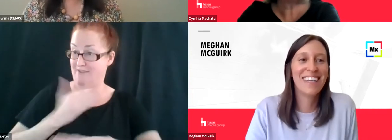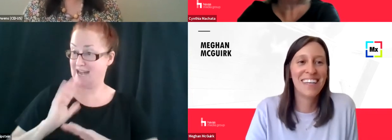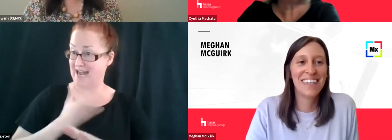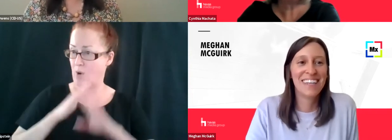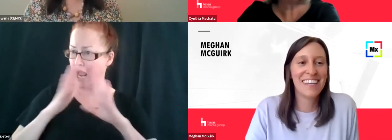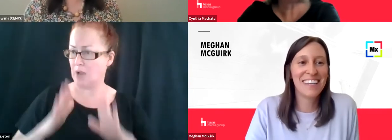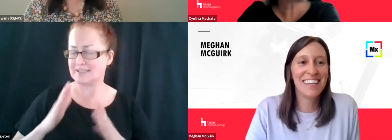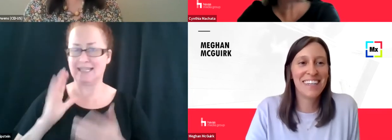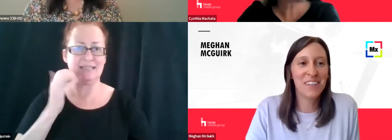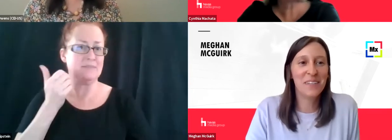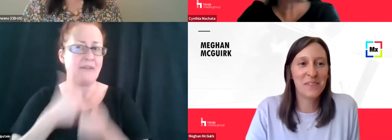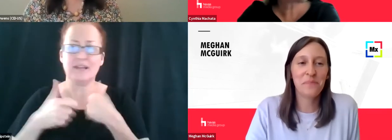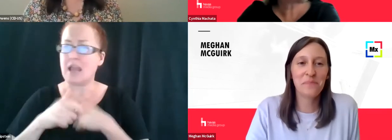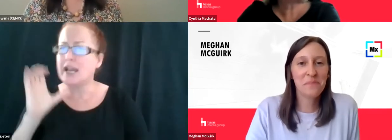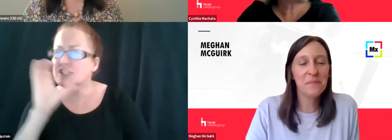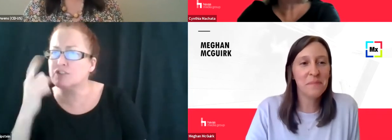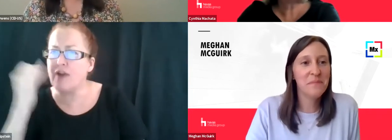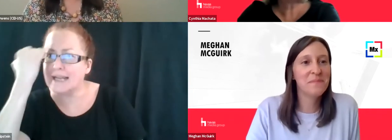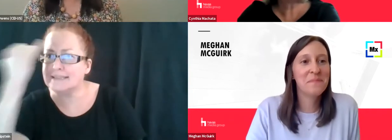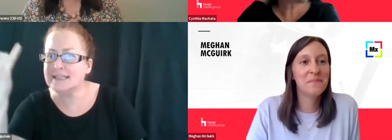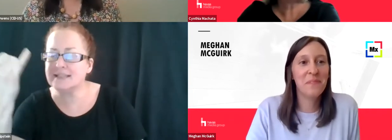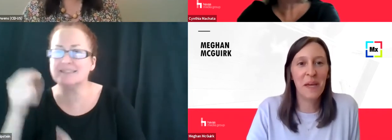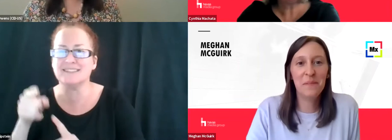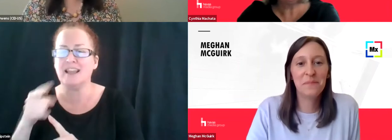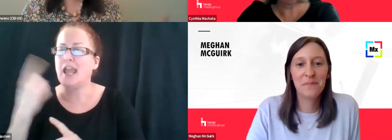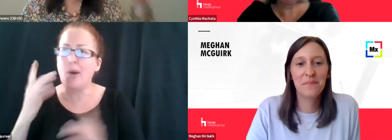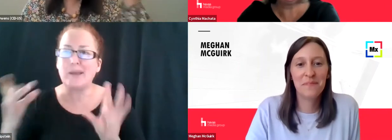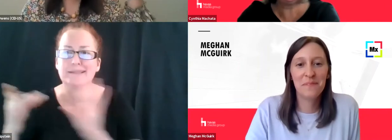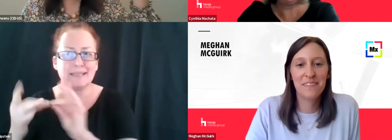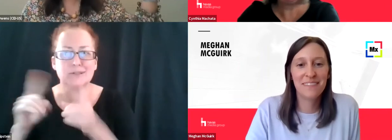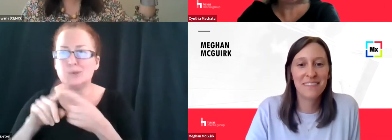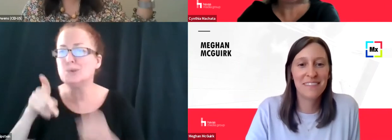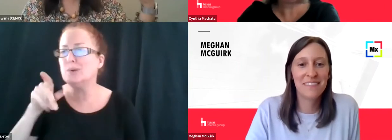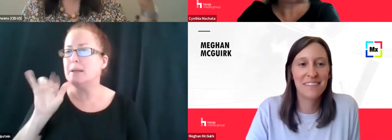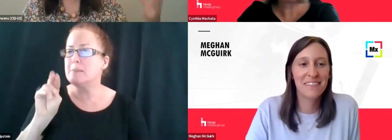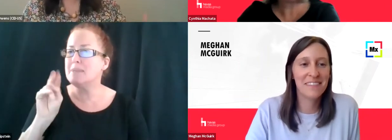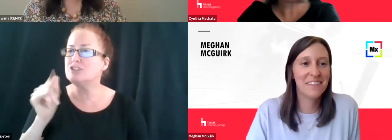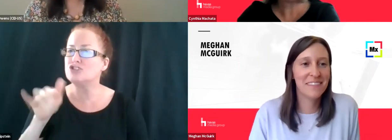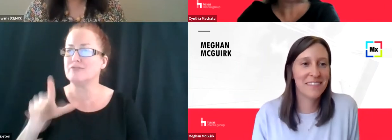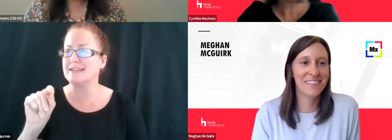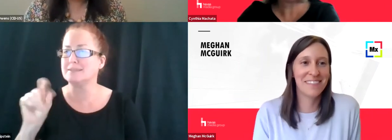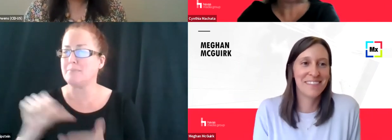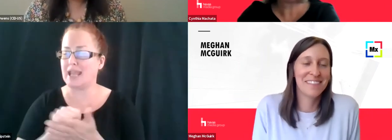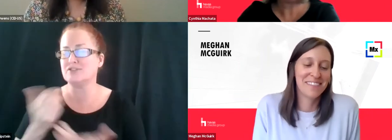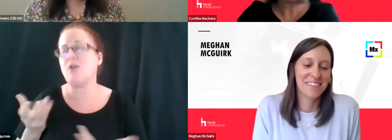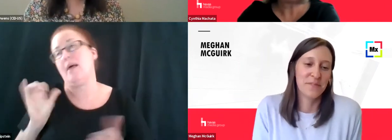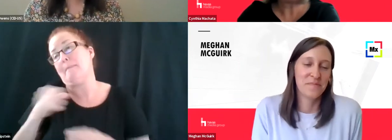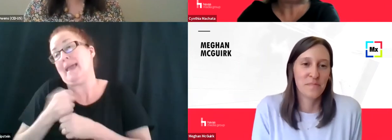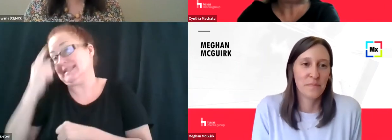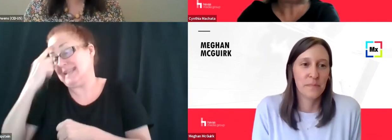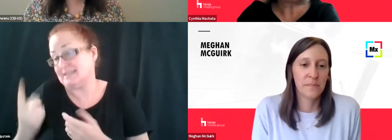time I search for ideas, it's always a Pinterest page that comes up. So I'm not sure why that didn't click for me, but, um,